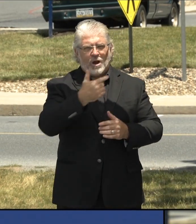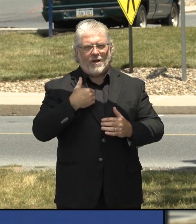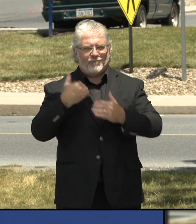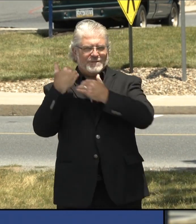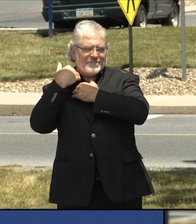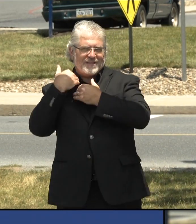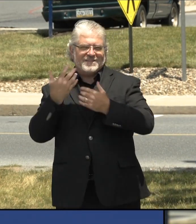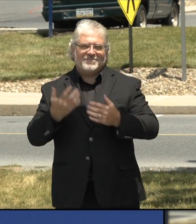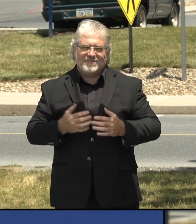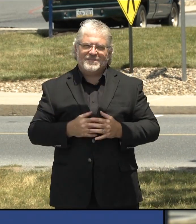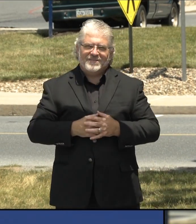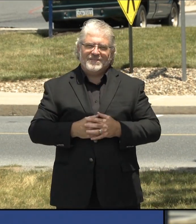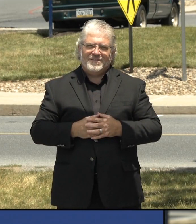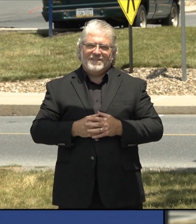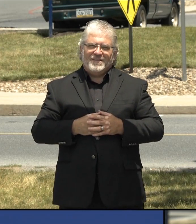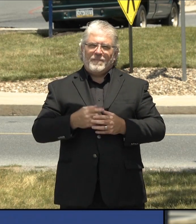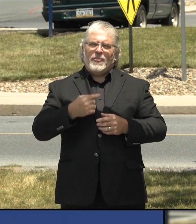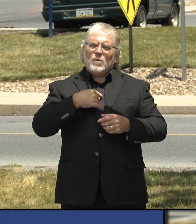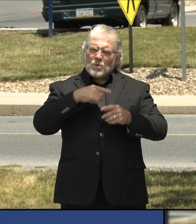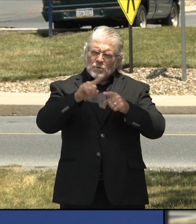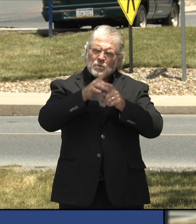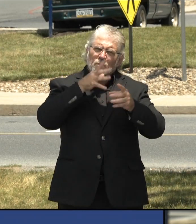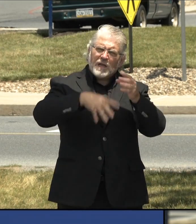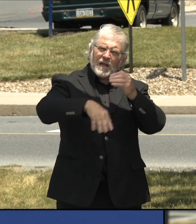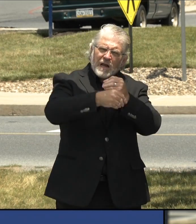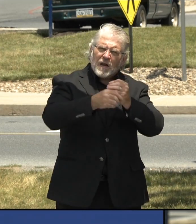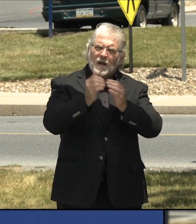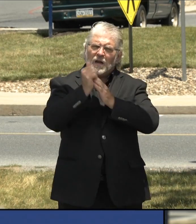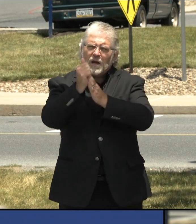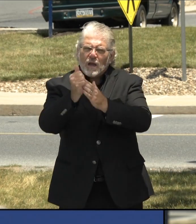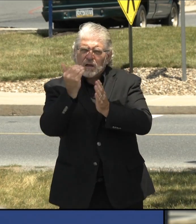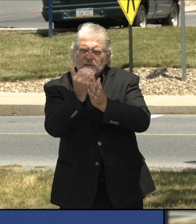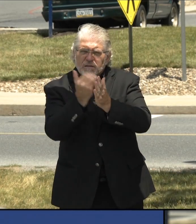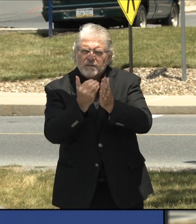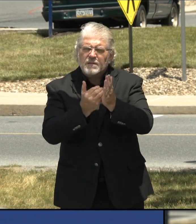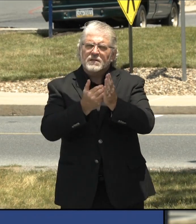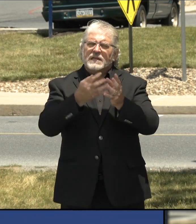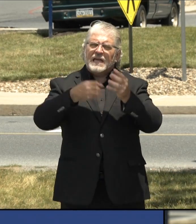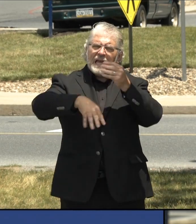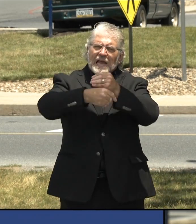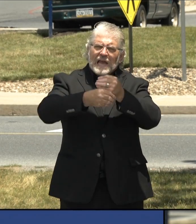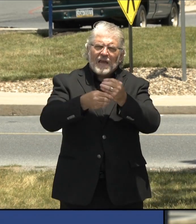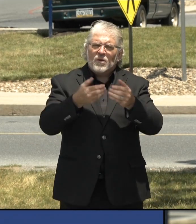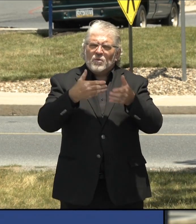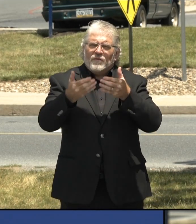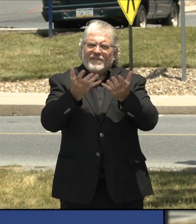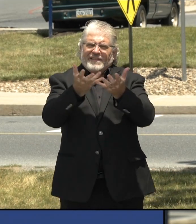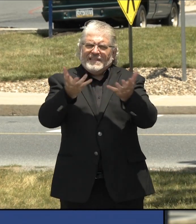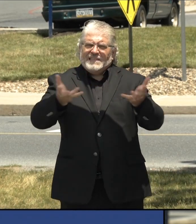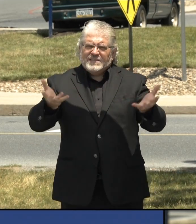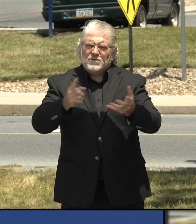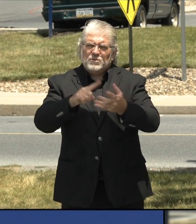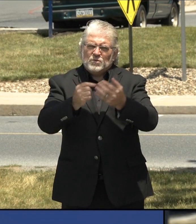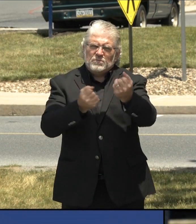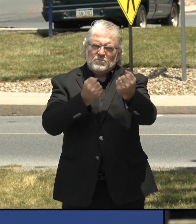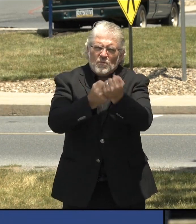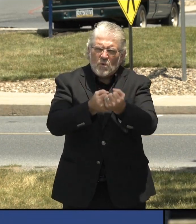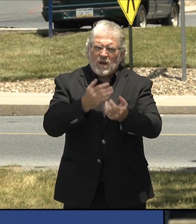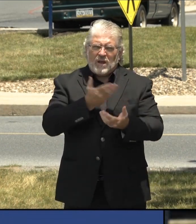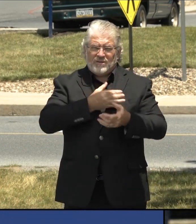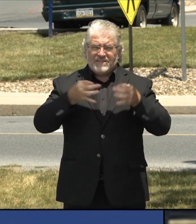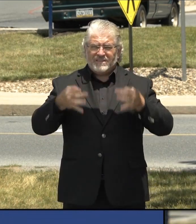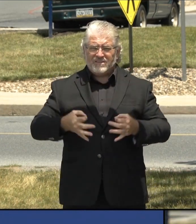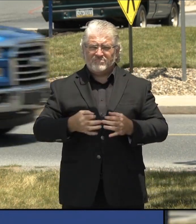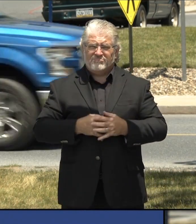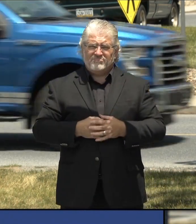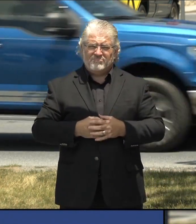there are certain guidelines that we can maybe reinforce. And that that reinforcement from, I think, a point of